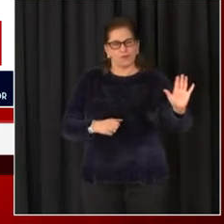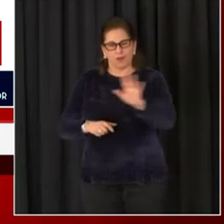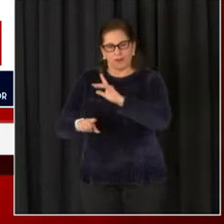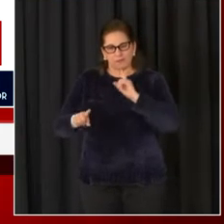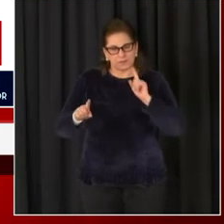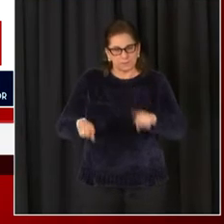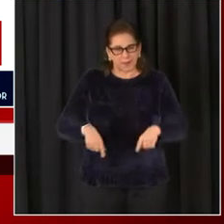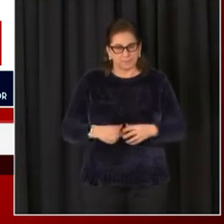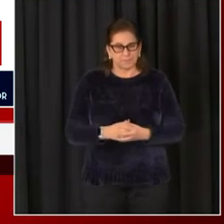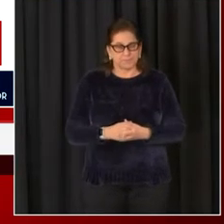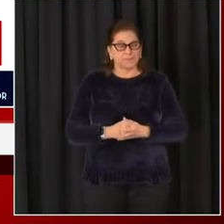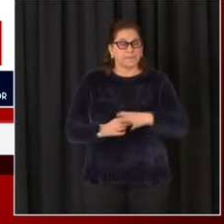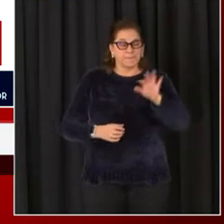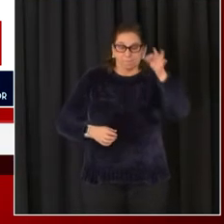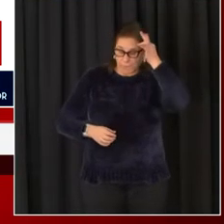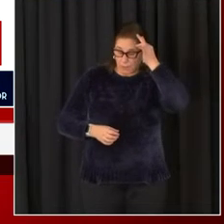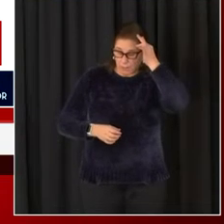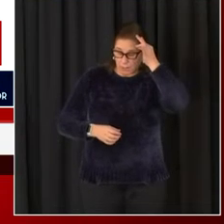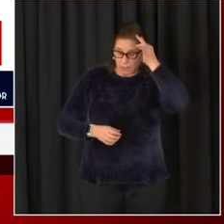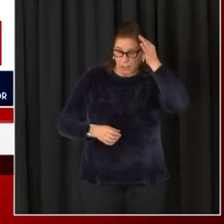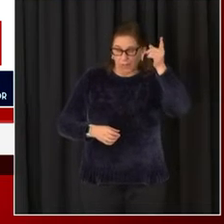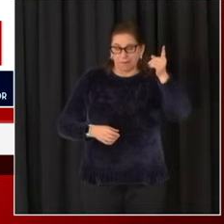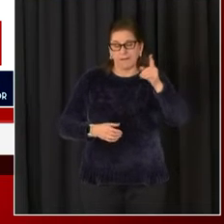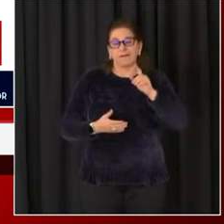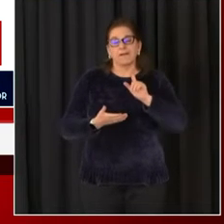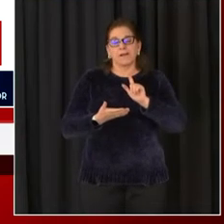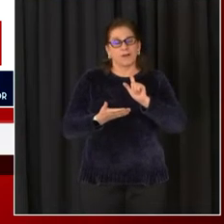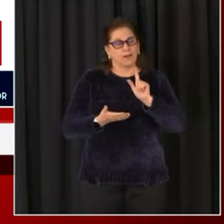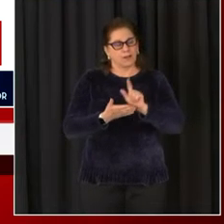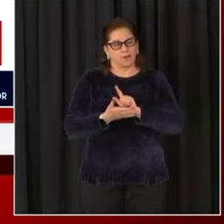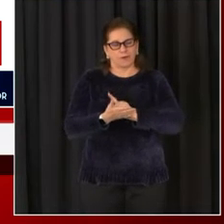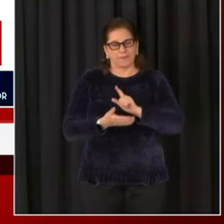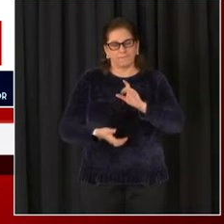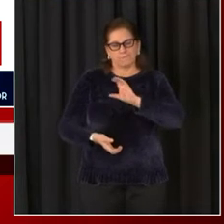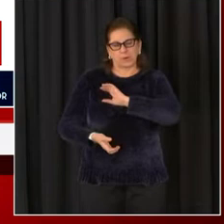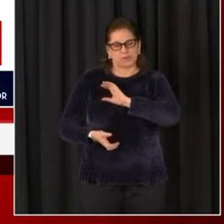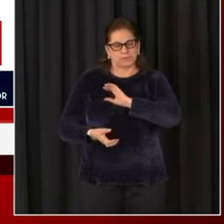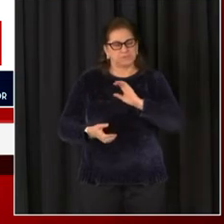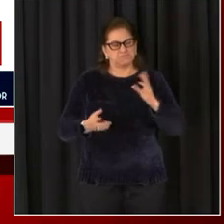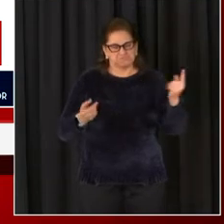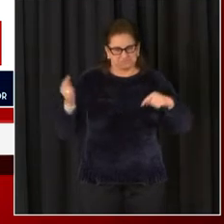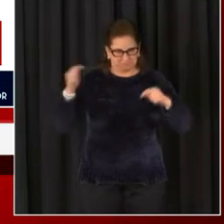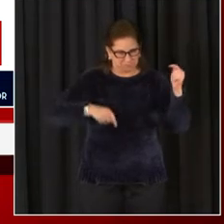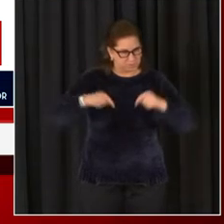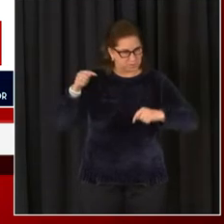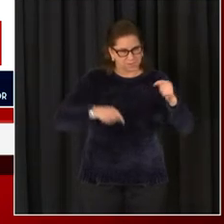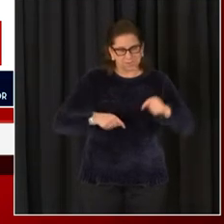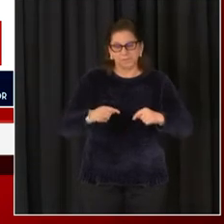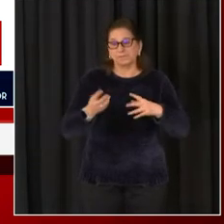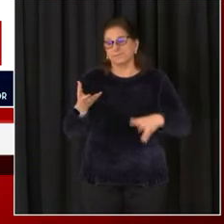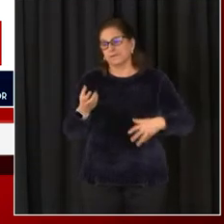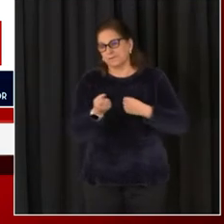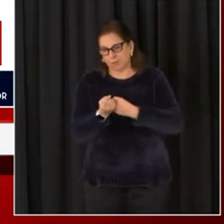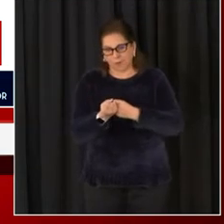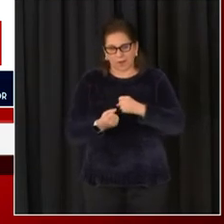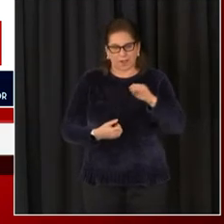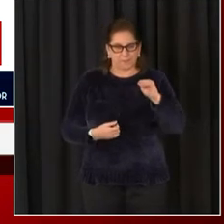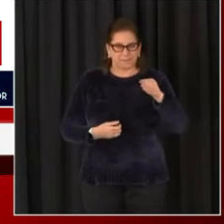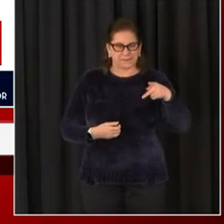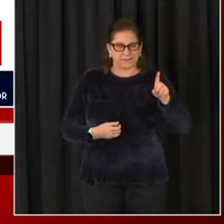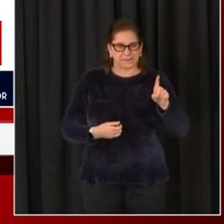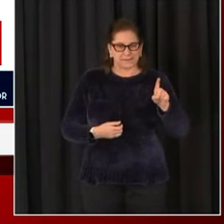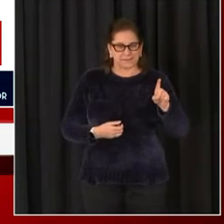of course, many of which we work with day in and day out in the district, and we want to thank them as well. U.S. Park